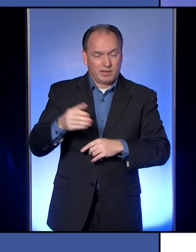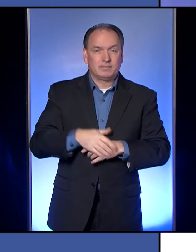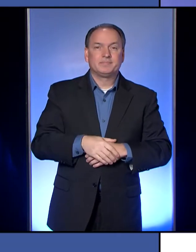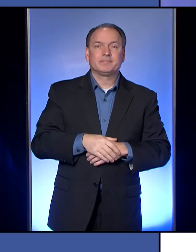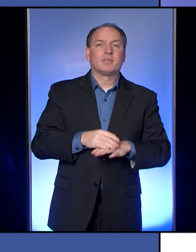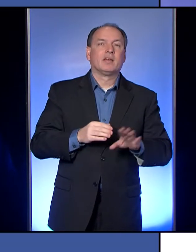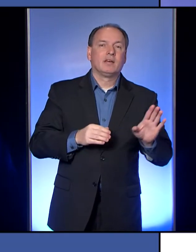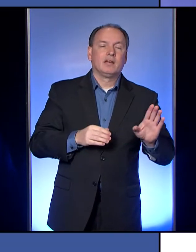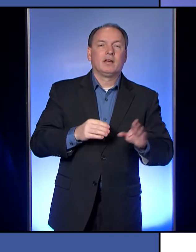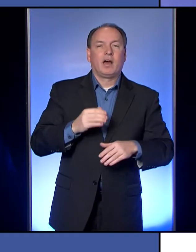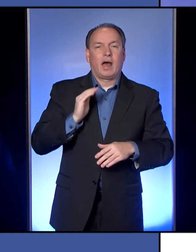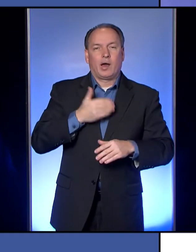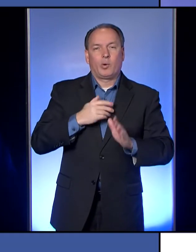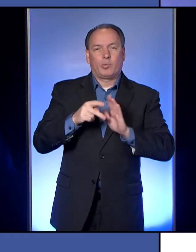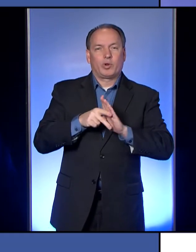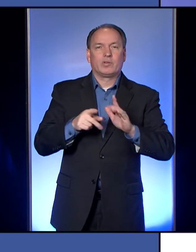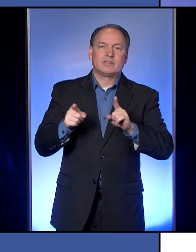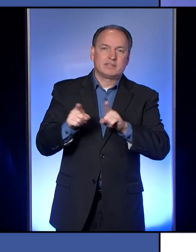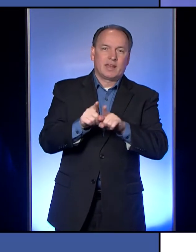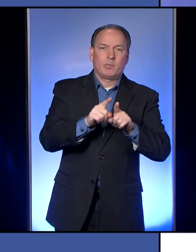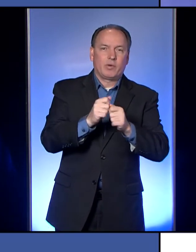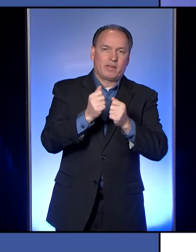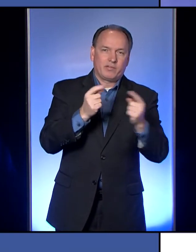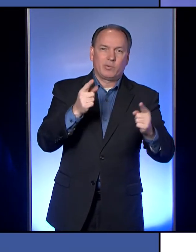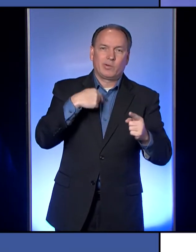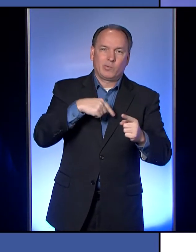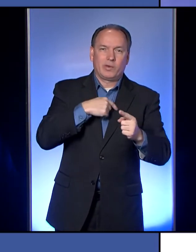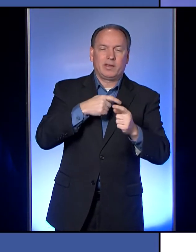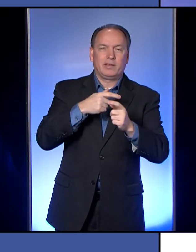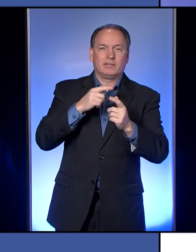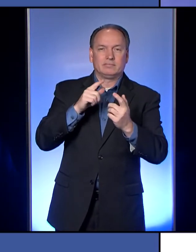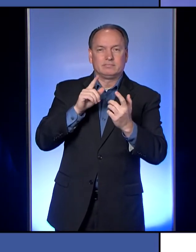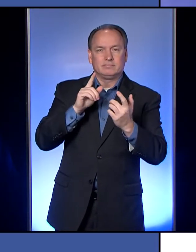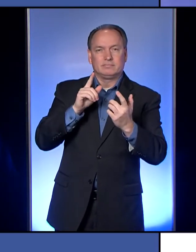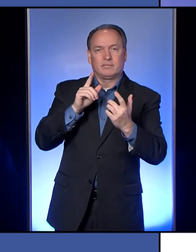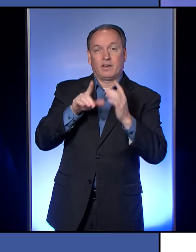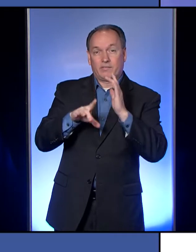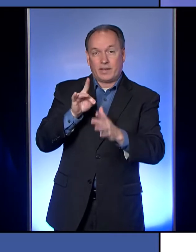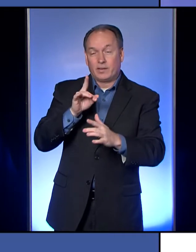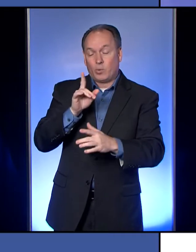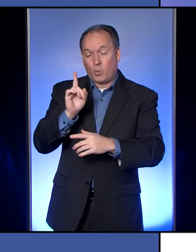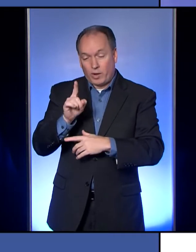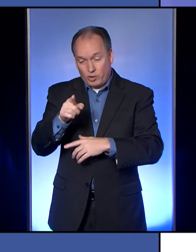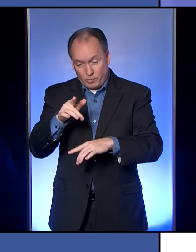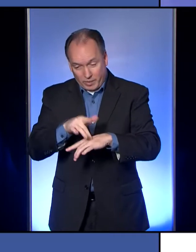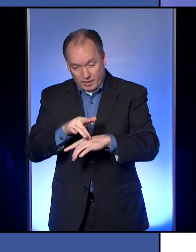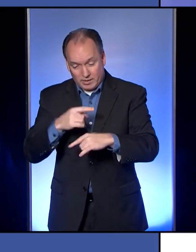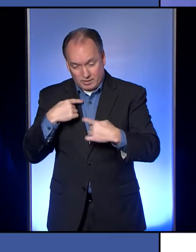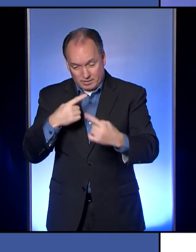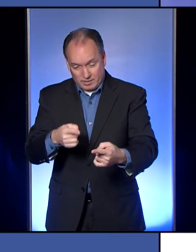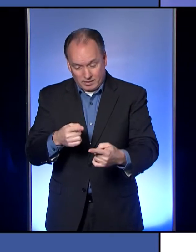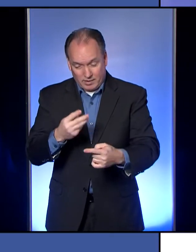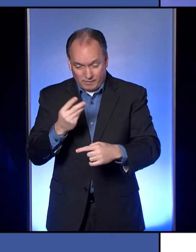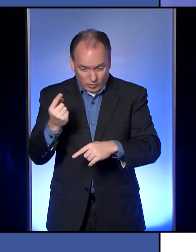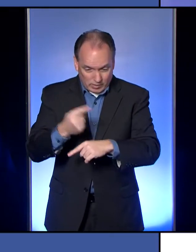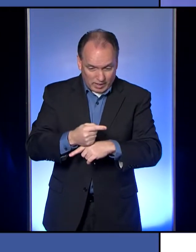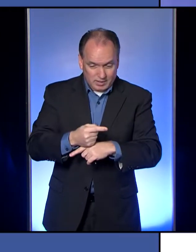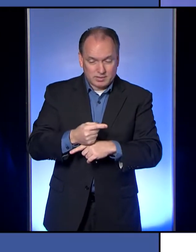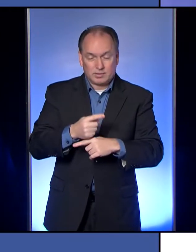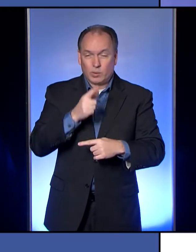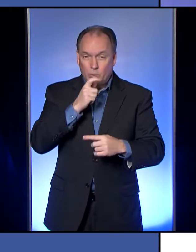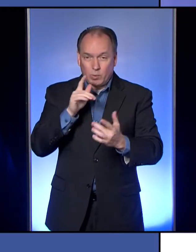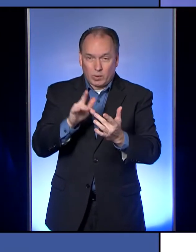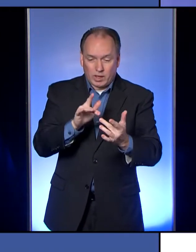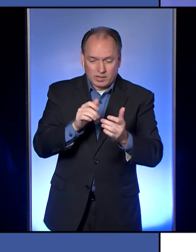any person that we connect with. Um, where have you been in the last number of days? Who have you been in contact